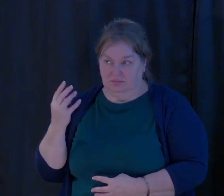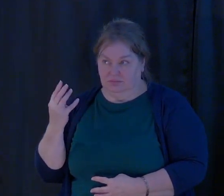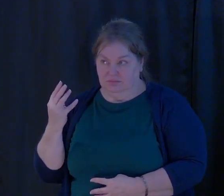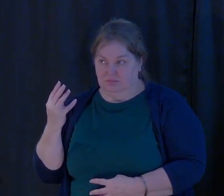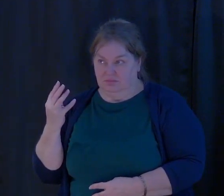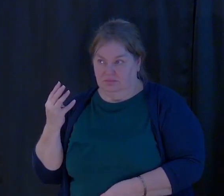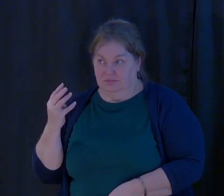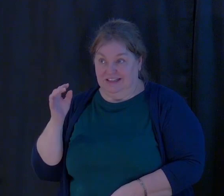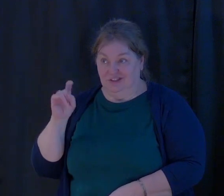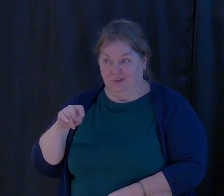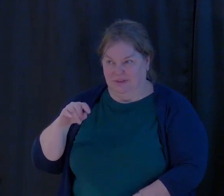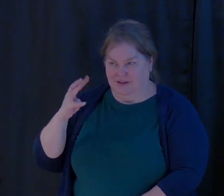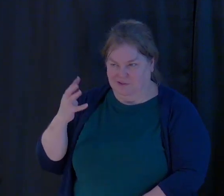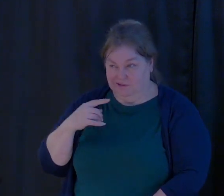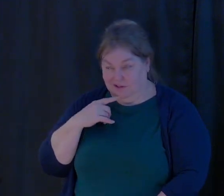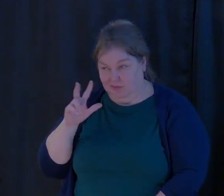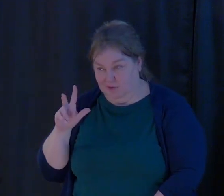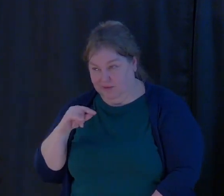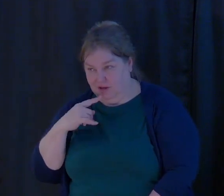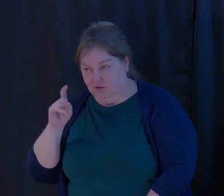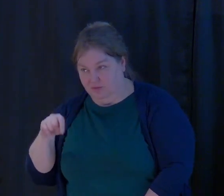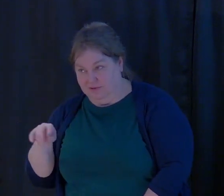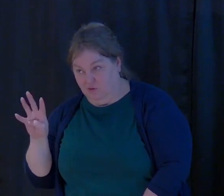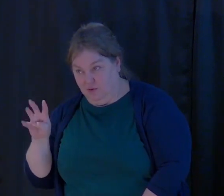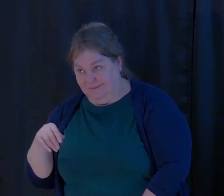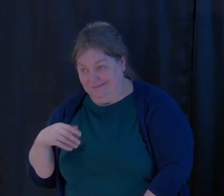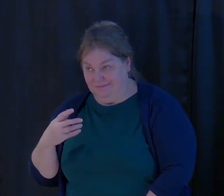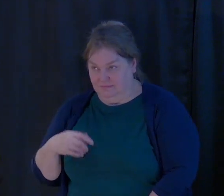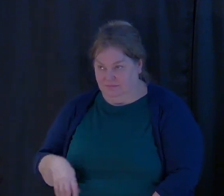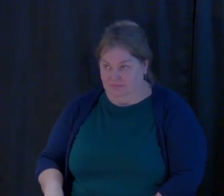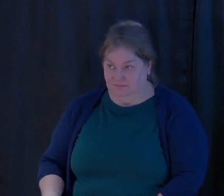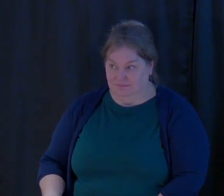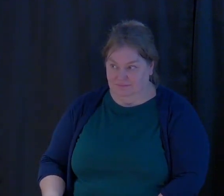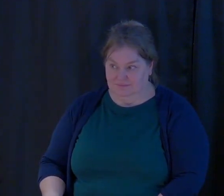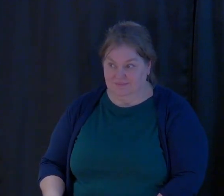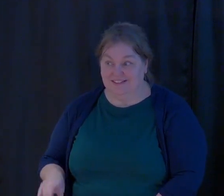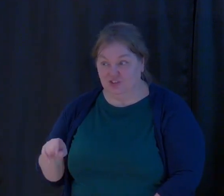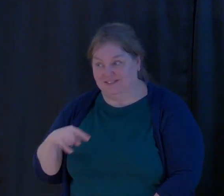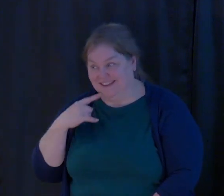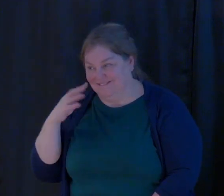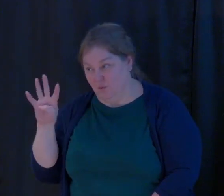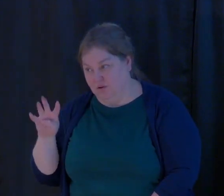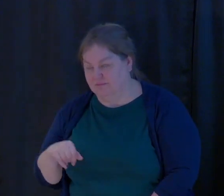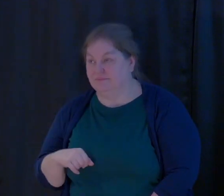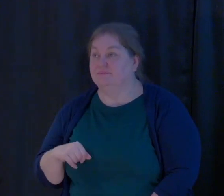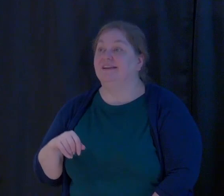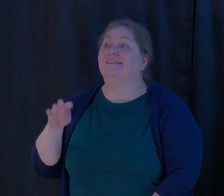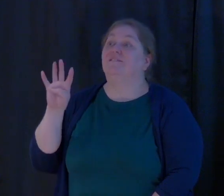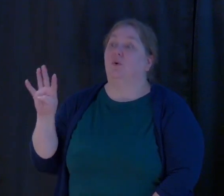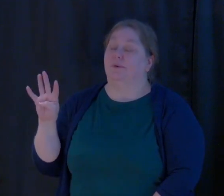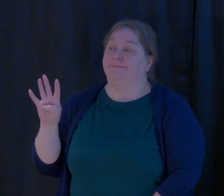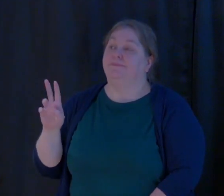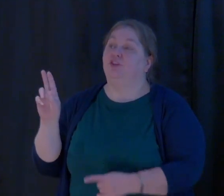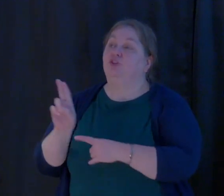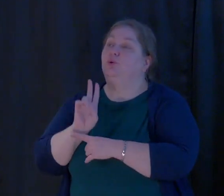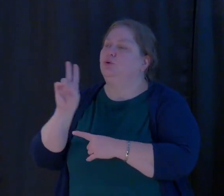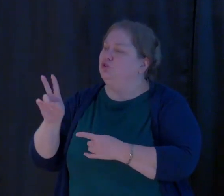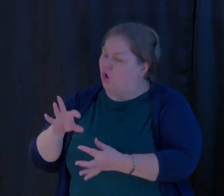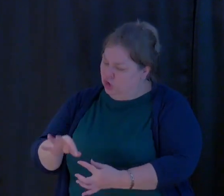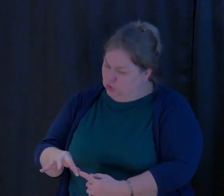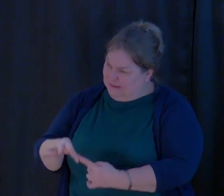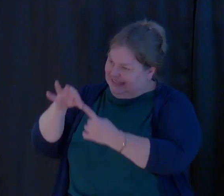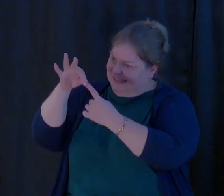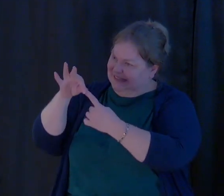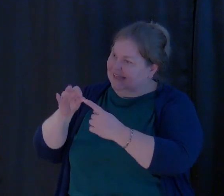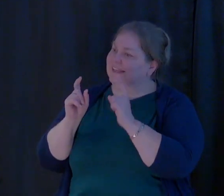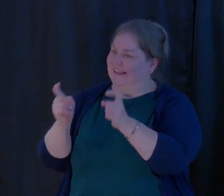It should be number four. It just says number three, but just put number four on it. It works the same way. Number four. Use your unique gifts.